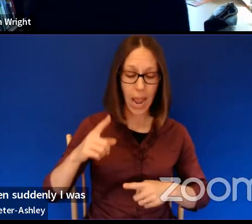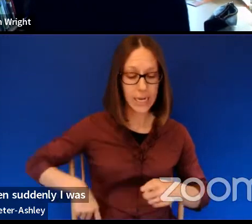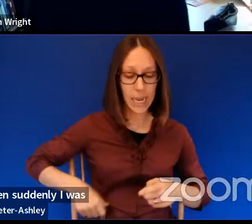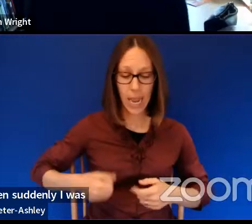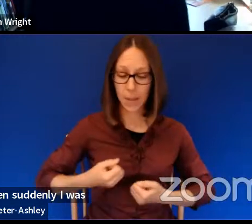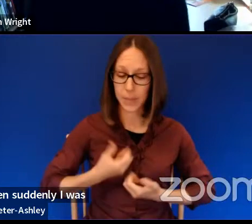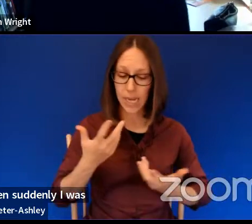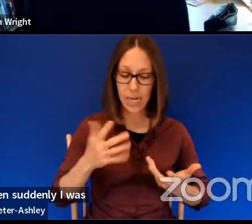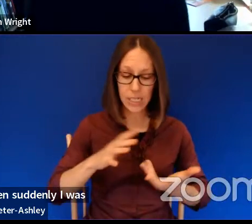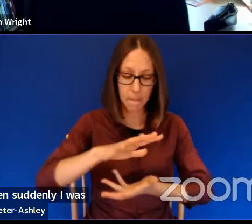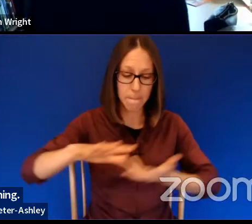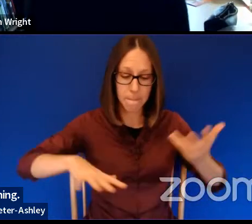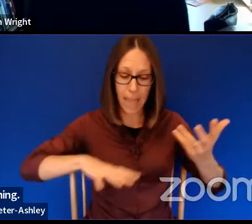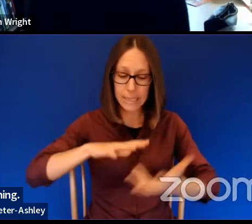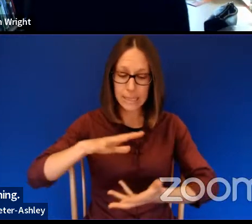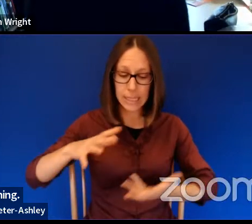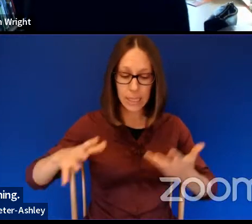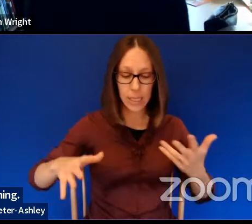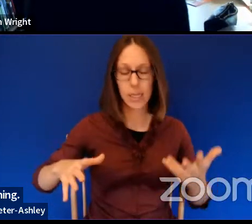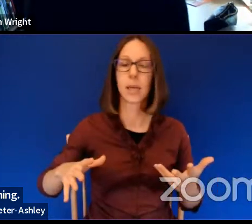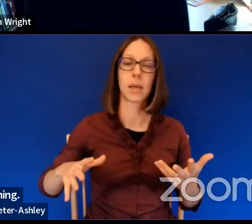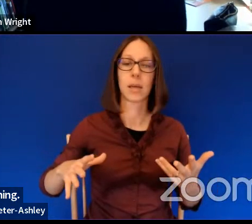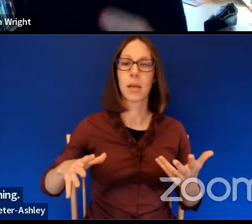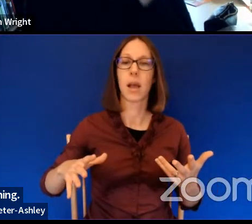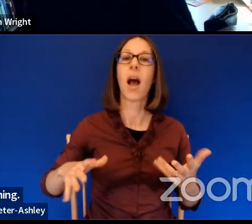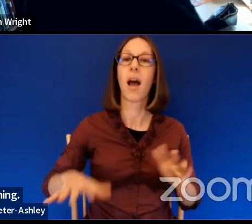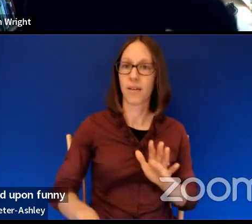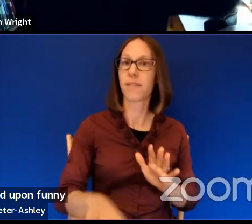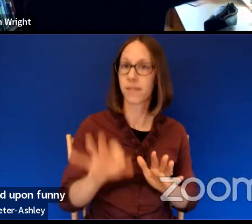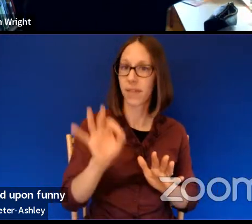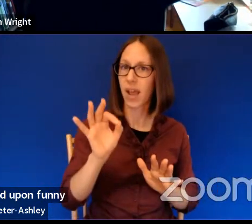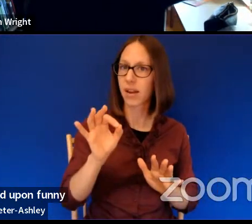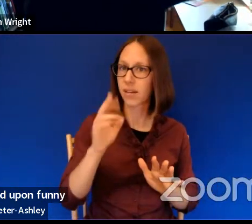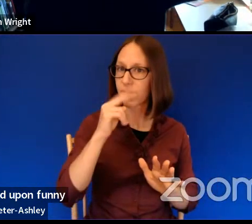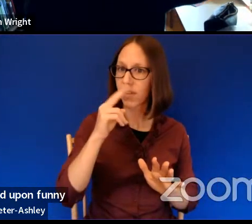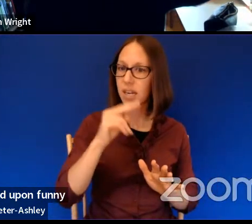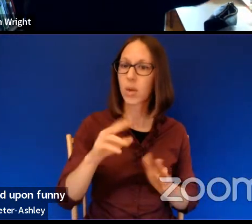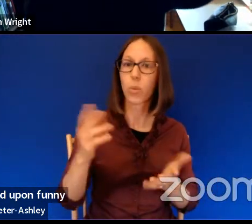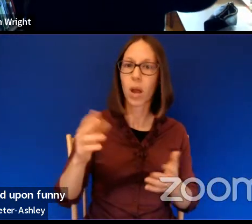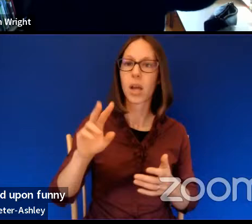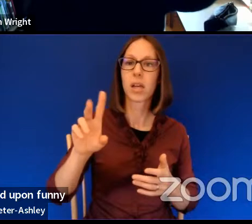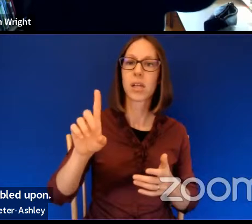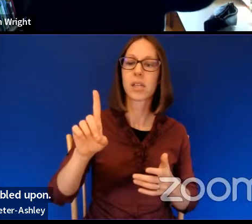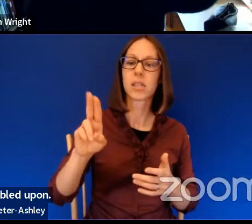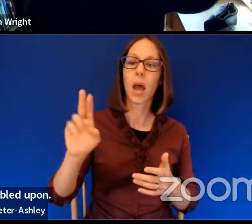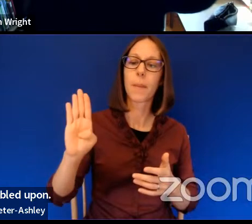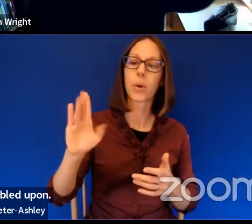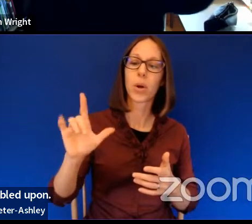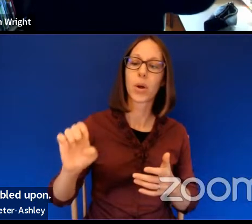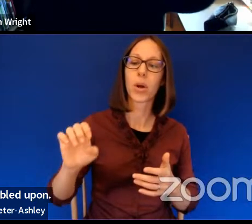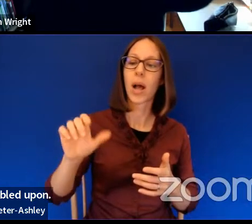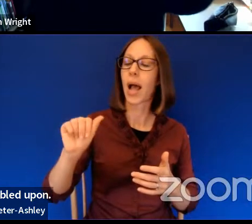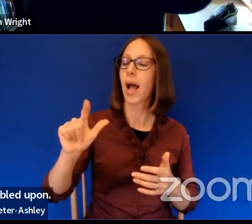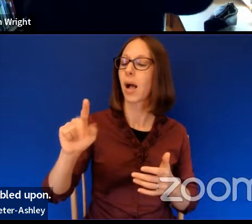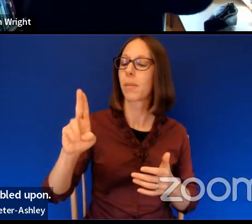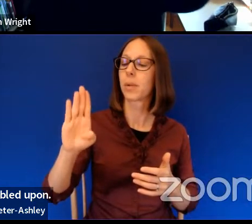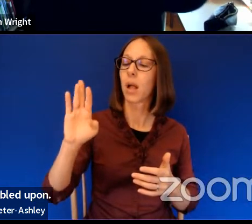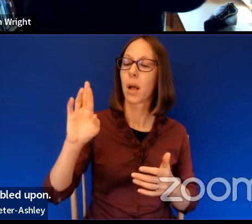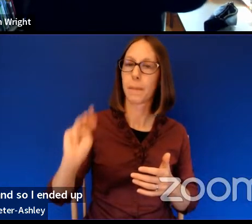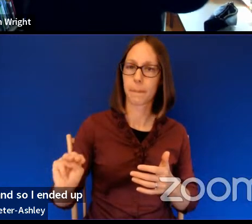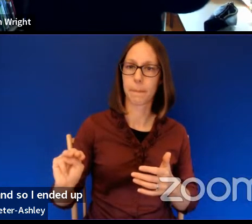messy. And, um, what I stumbled upon funny enough was a double album. And so I ended up calling it a double album and,